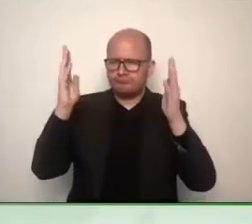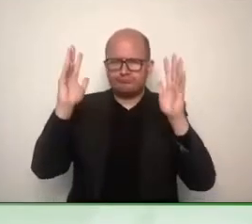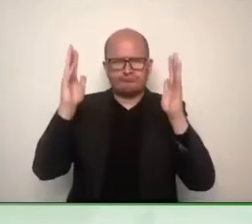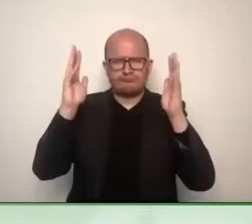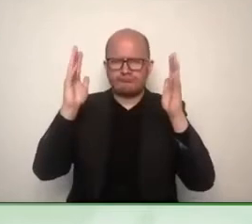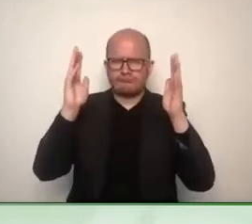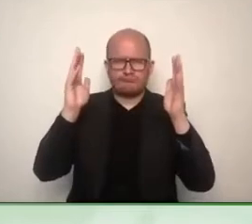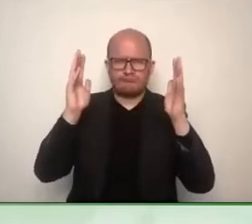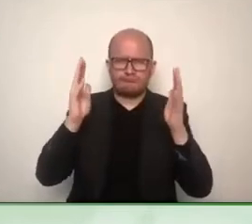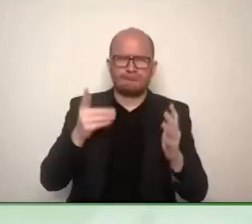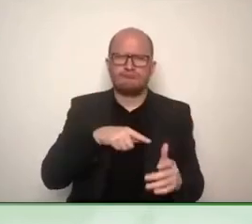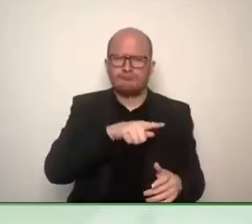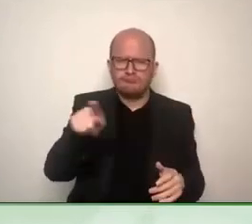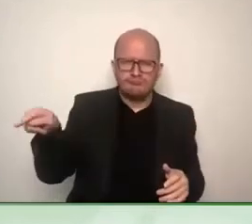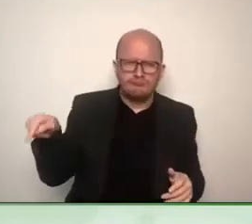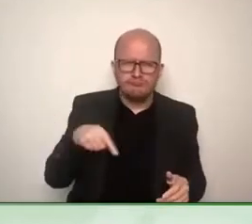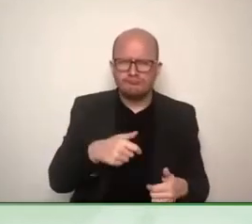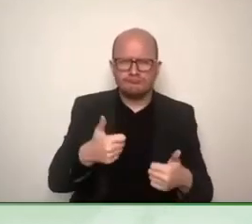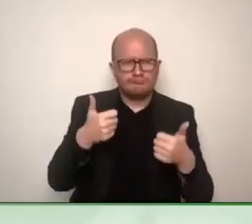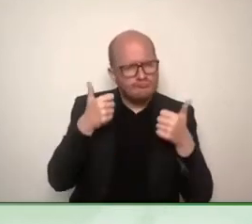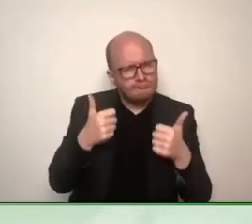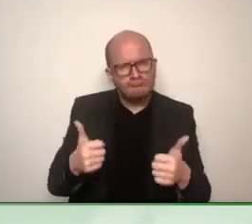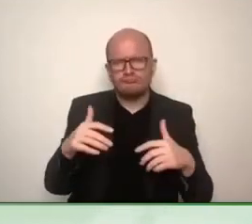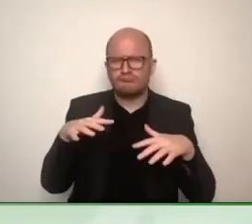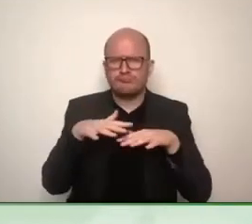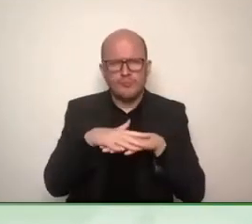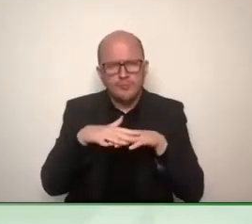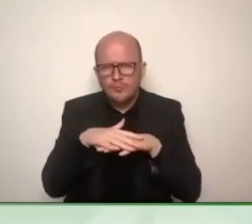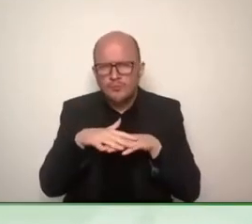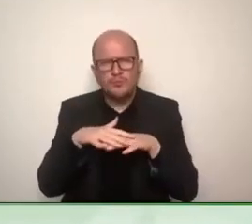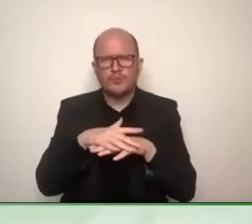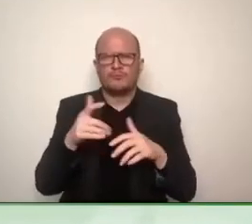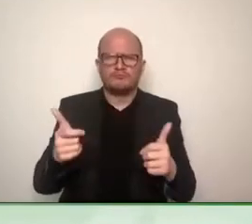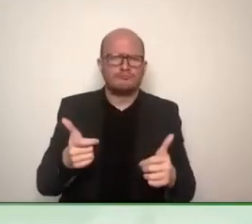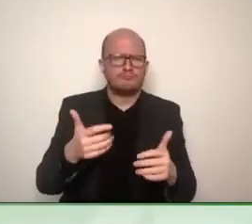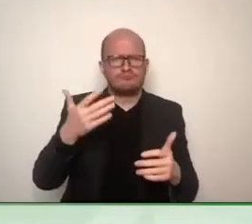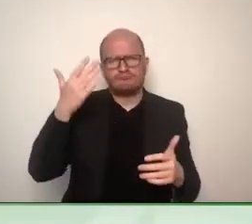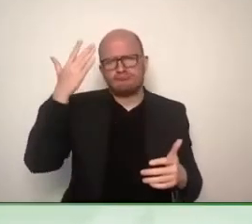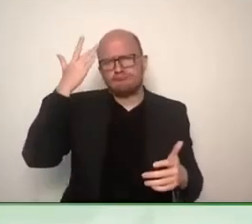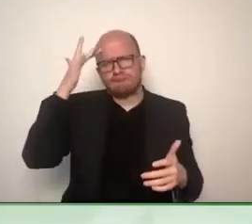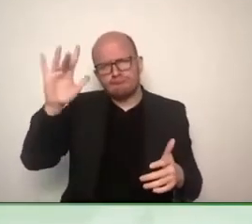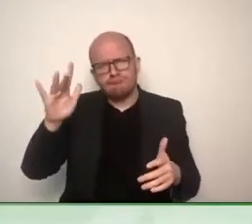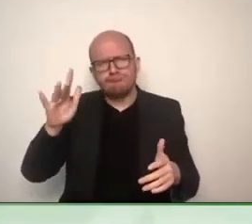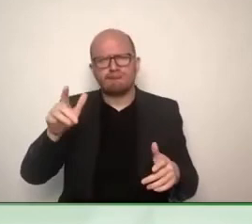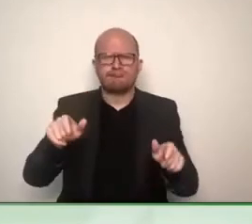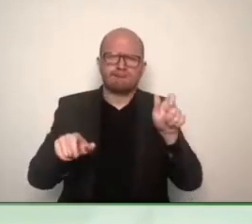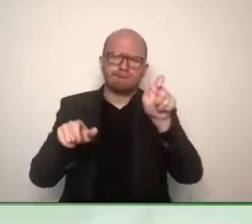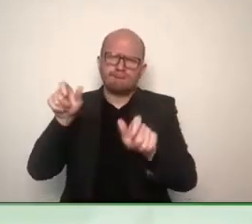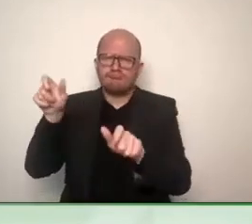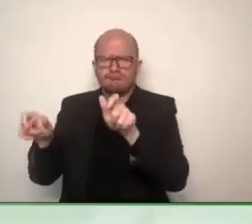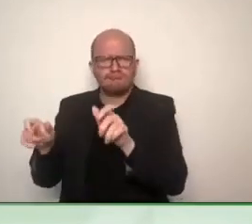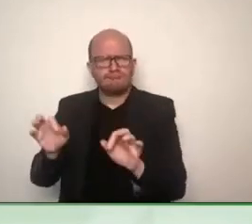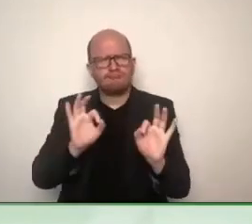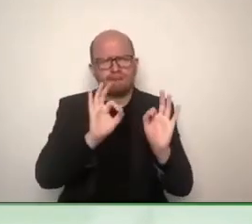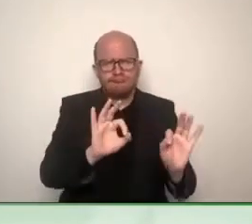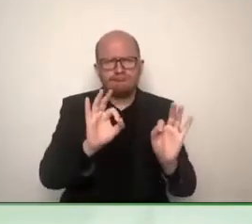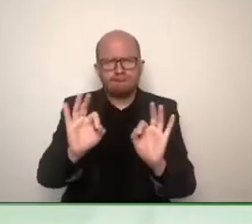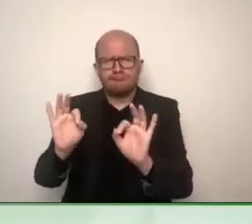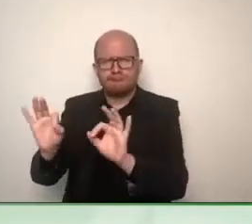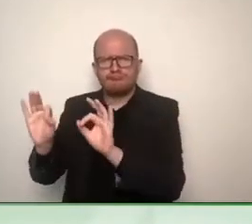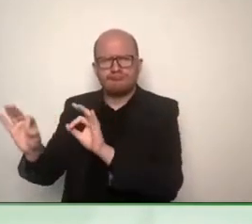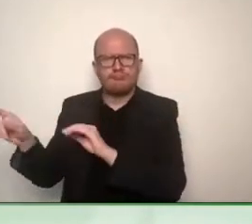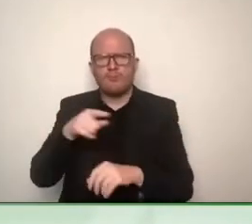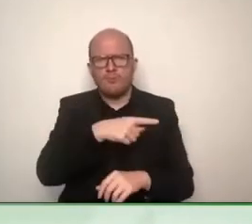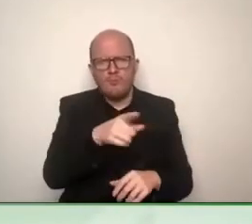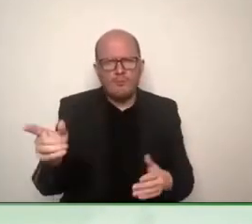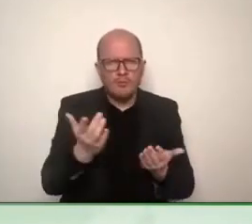We have a network of experts, of professionals. We have links to many, many research groups in universities. So we